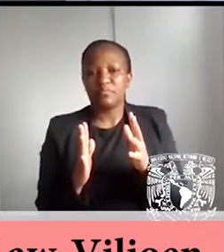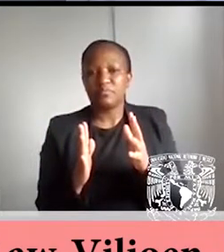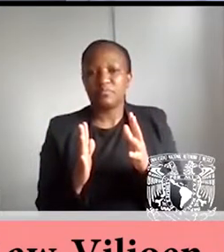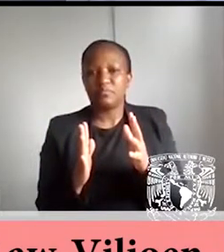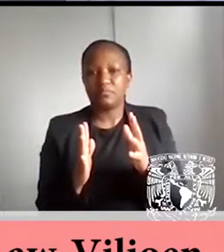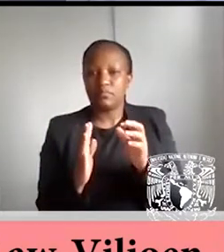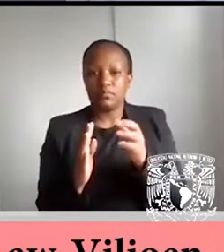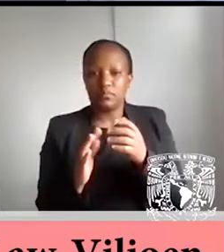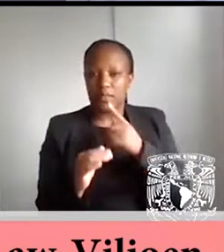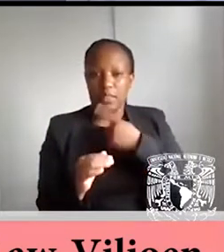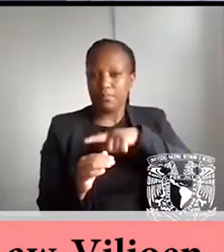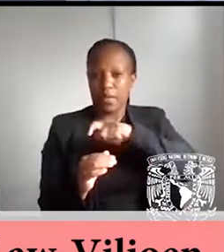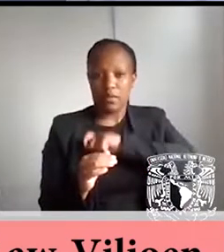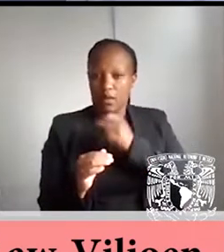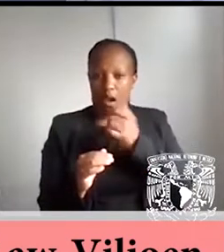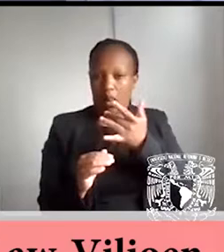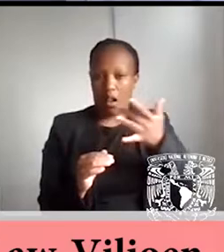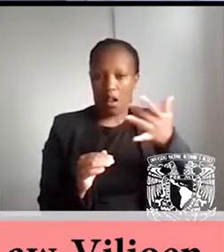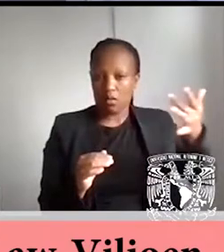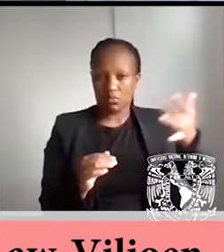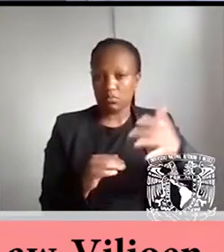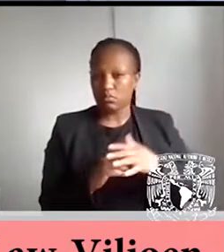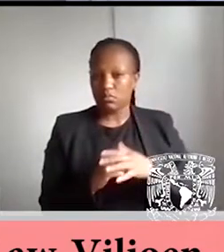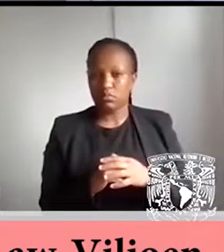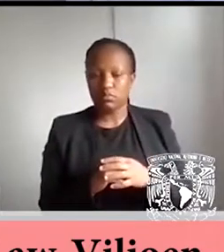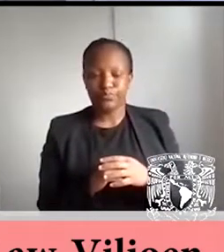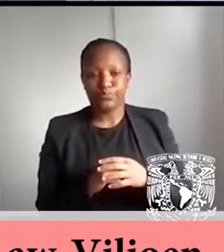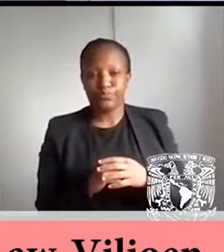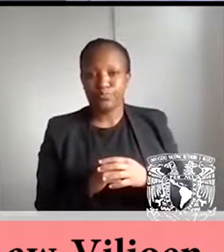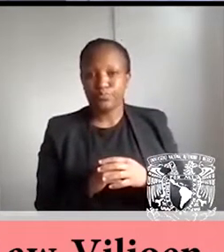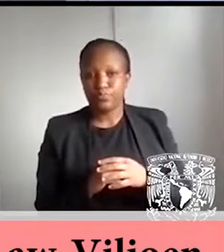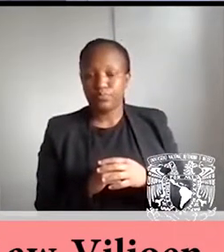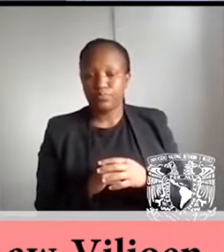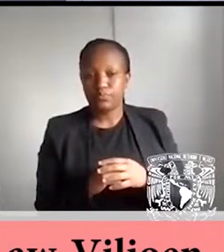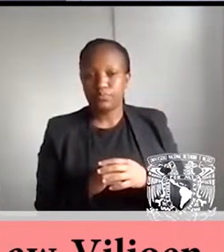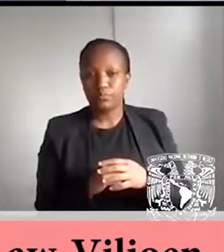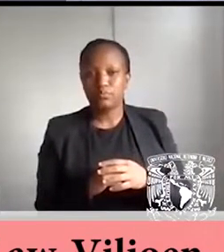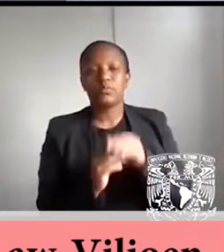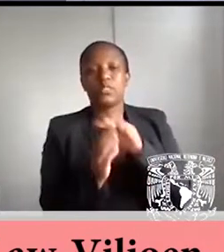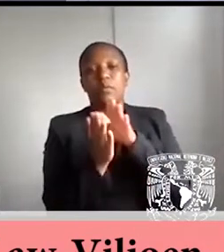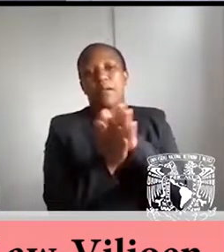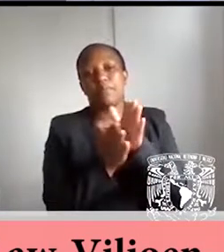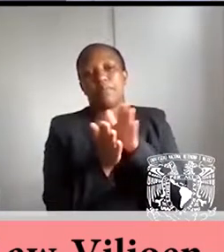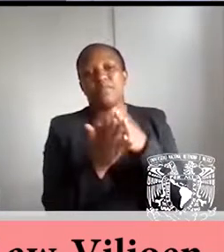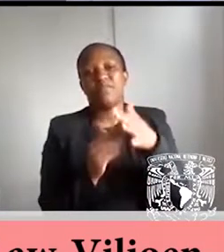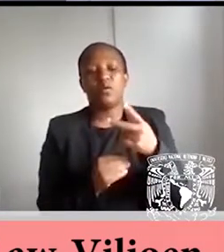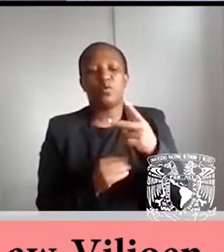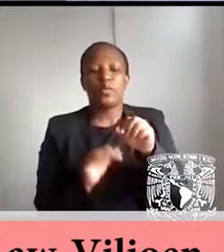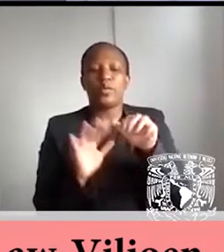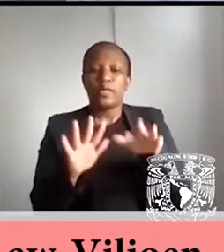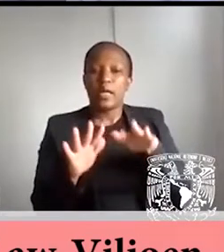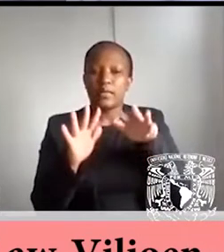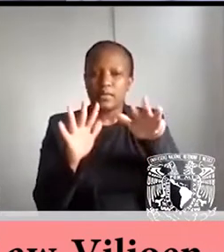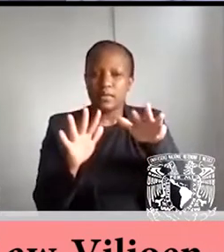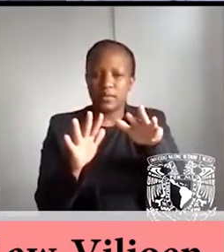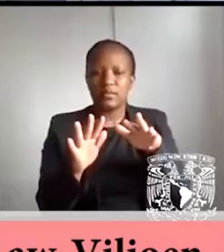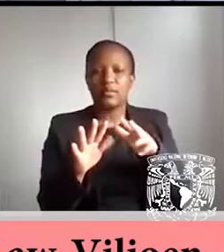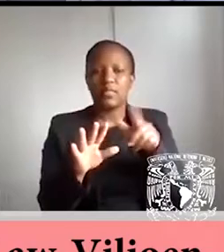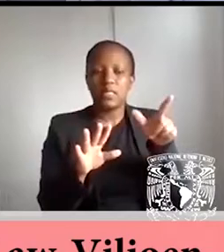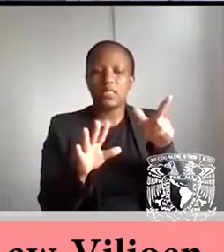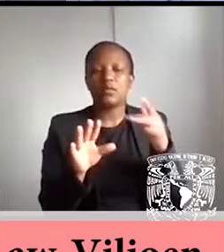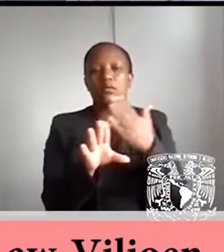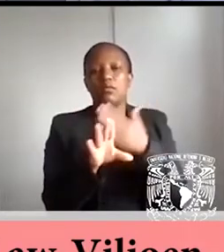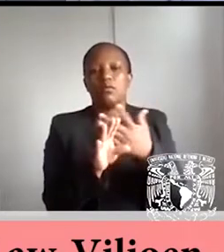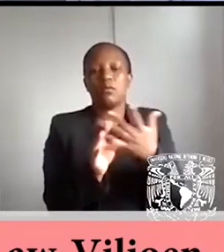lecturas críticas a la obra de Cristina Rivera Garza, which was published in 2019. He's the co-editor